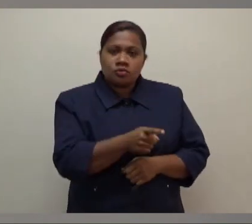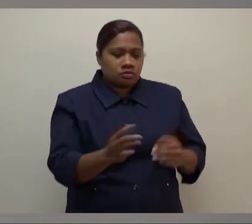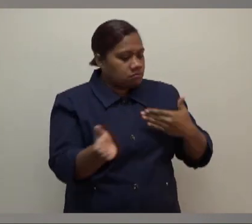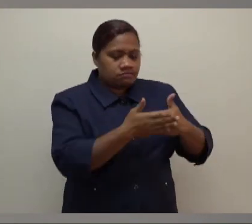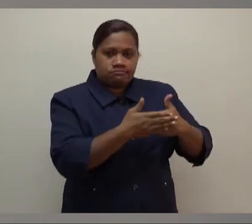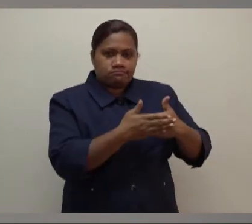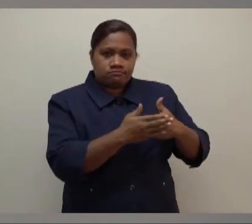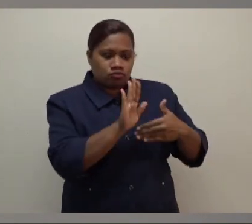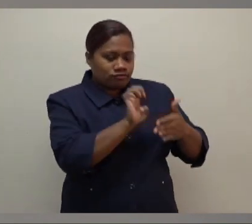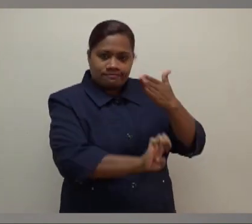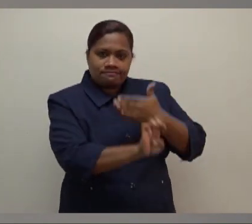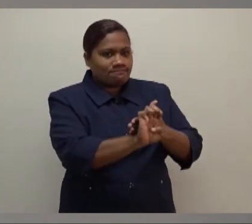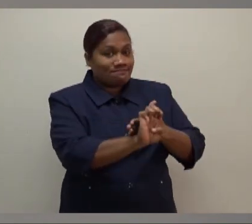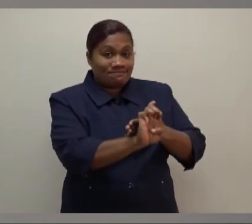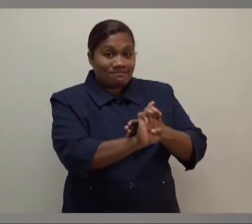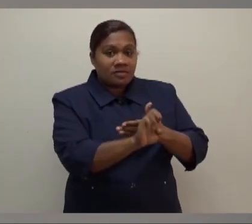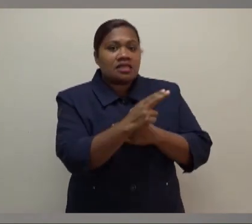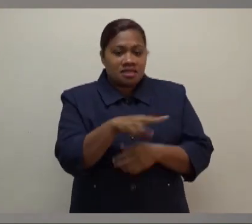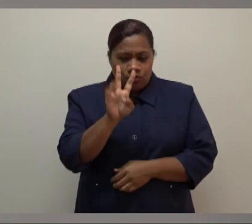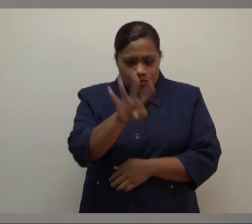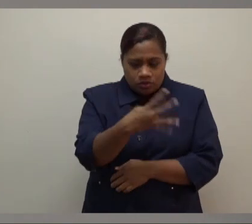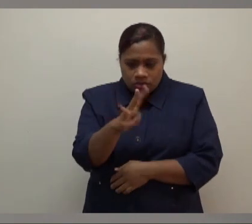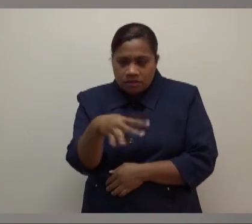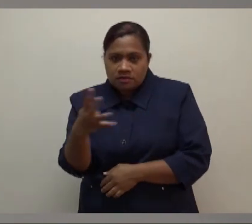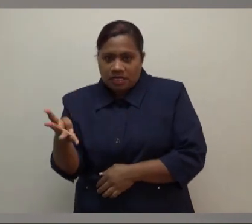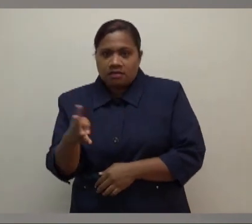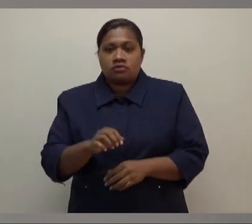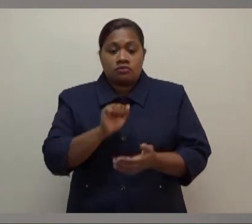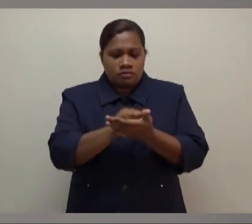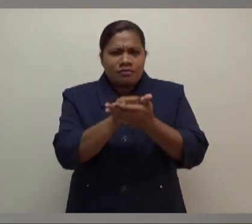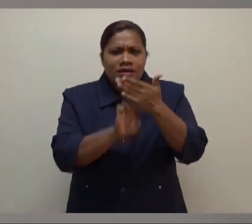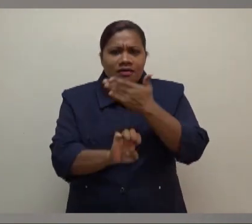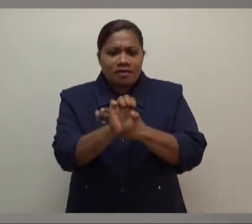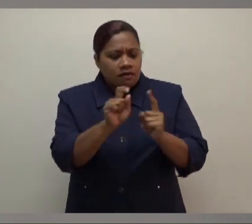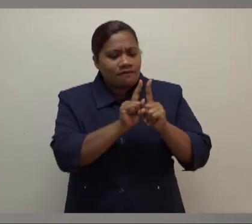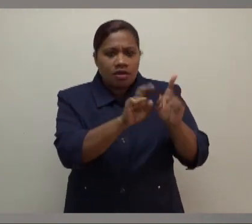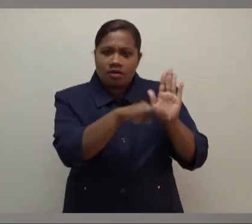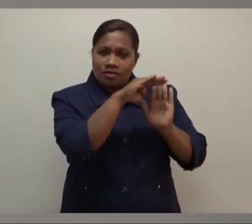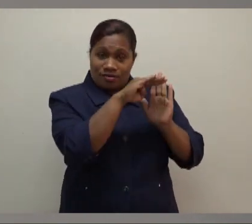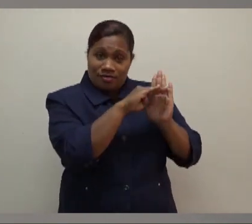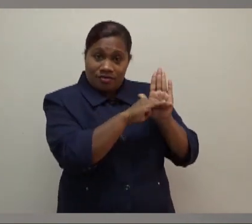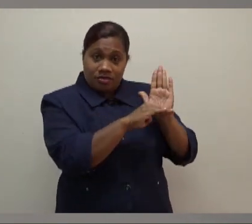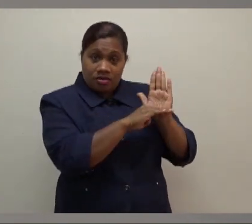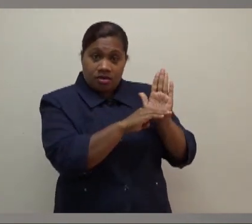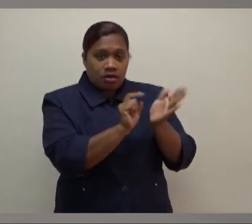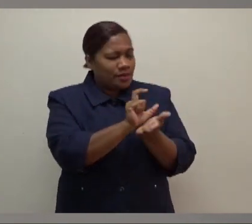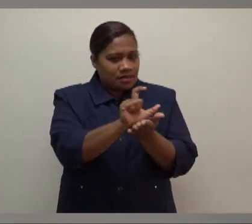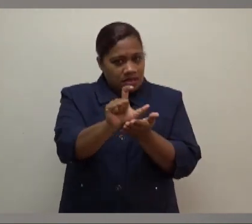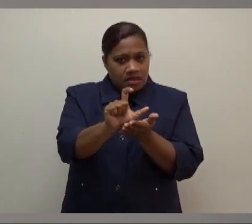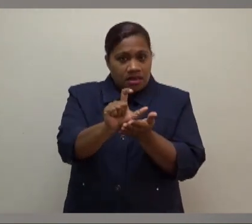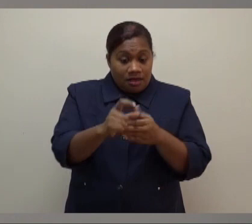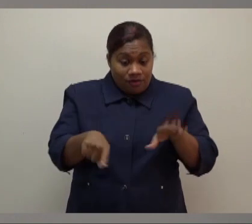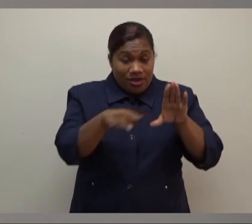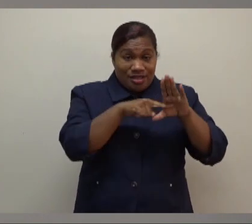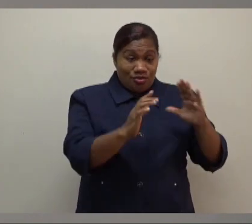we will be randomly checking on these venues and events to ensure compliance. So to be clear, indoor events in venues with